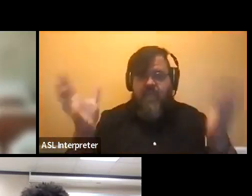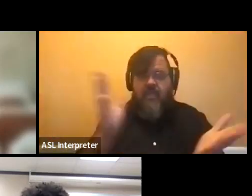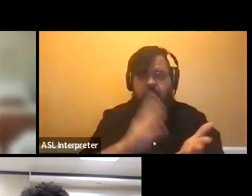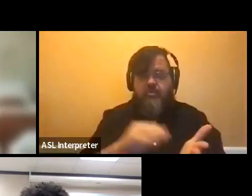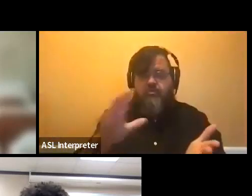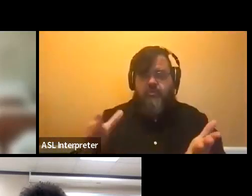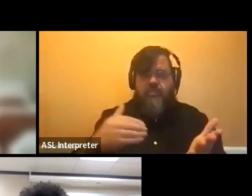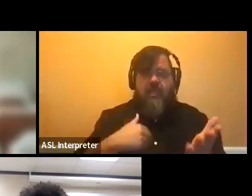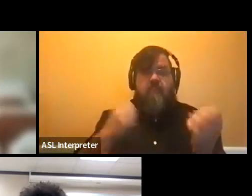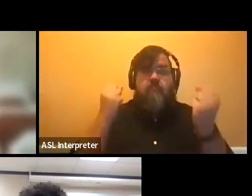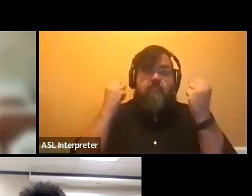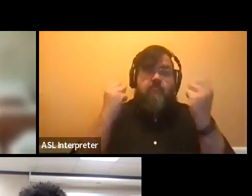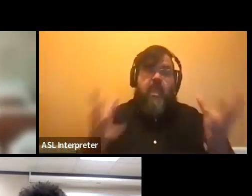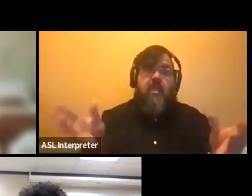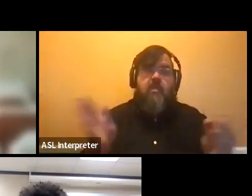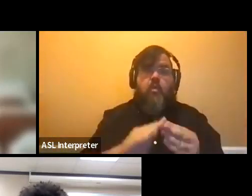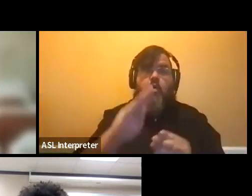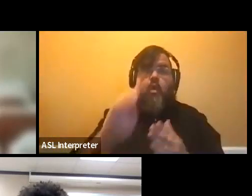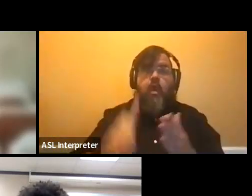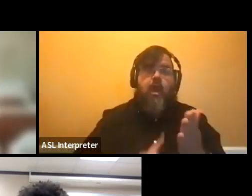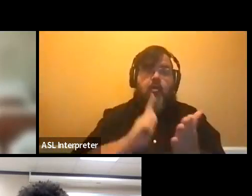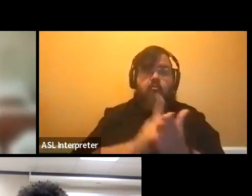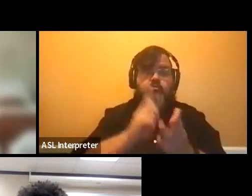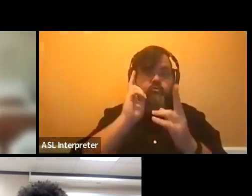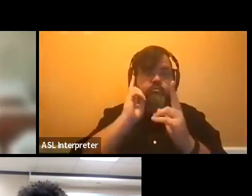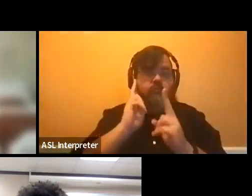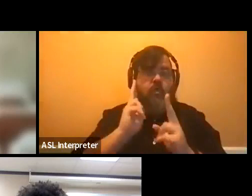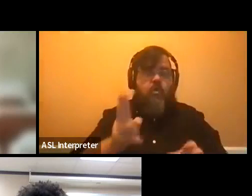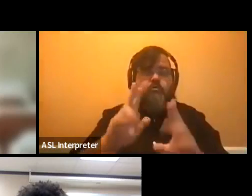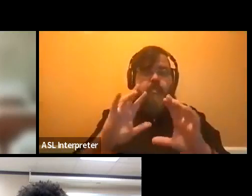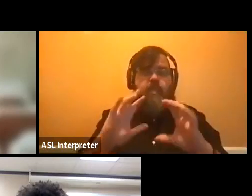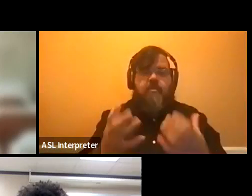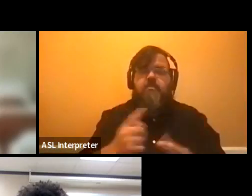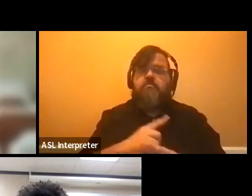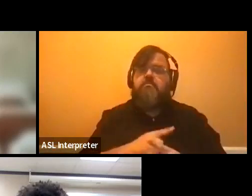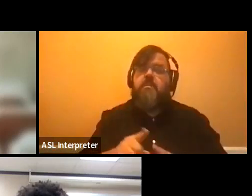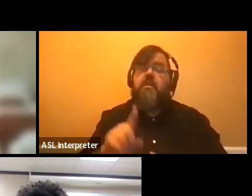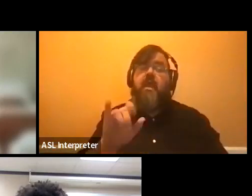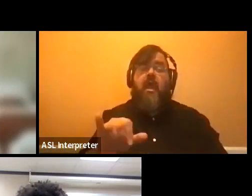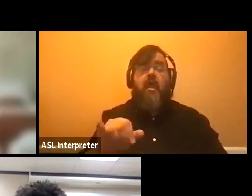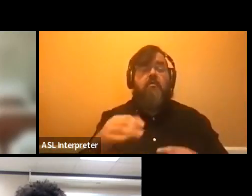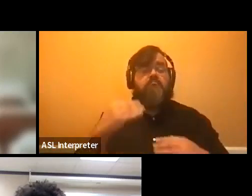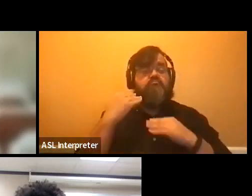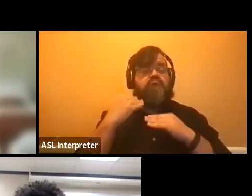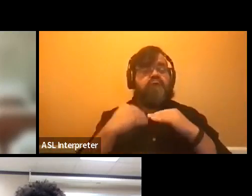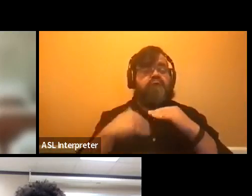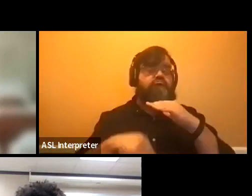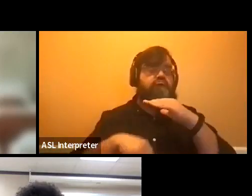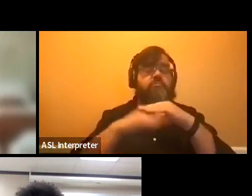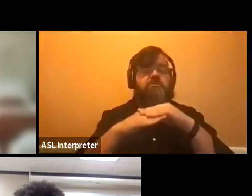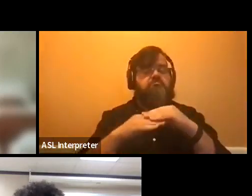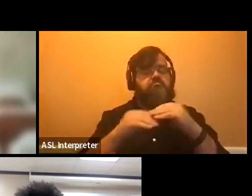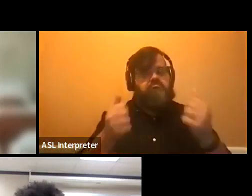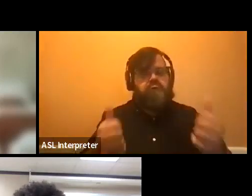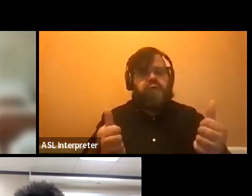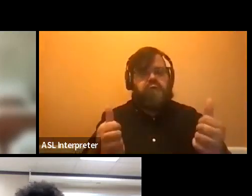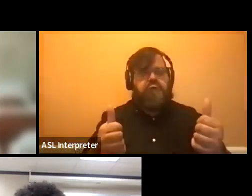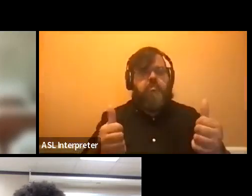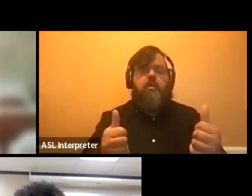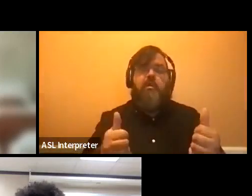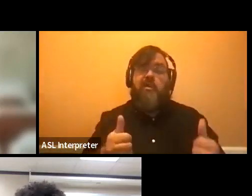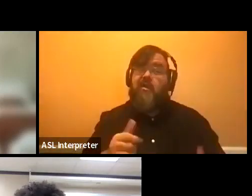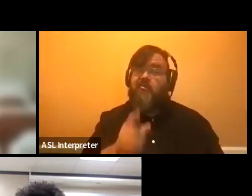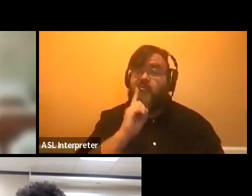lots more hours, but she really outlined the minimum. It's really great to start off strong with your honors